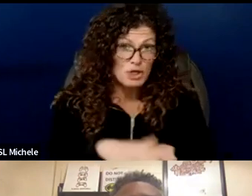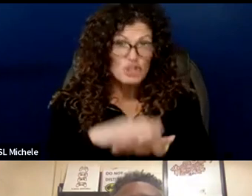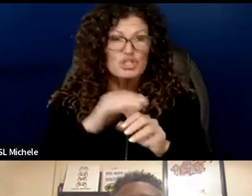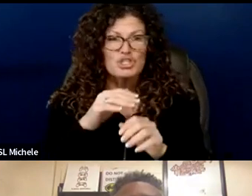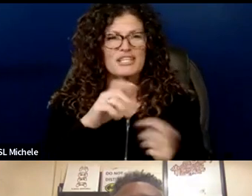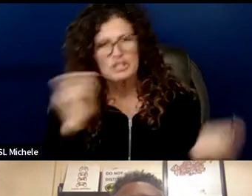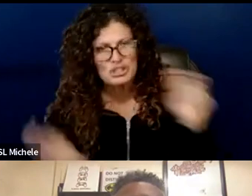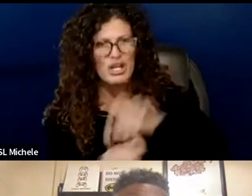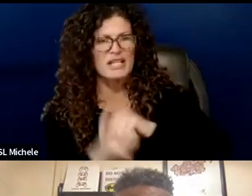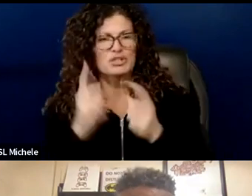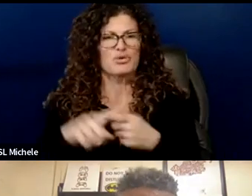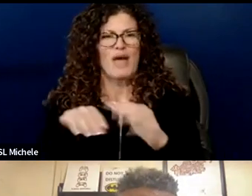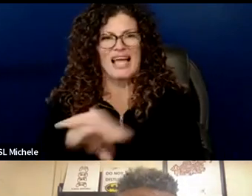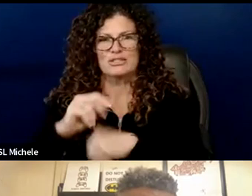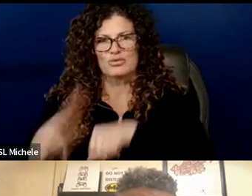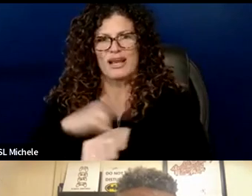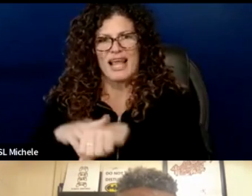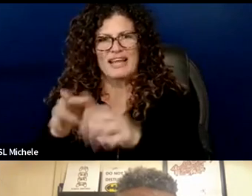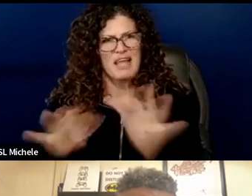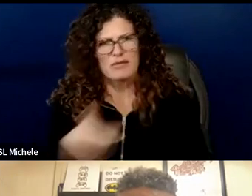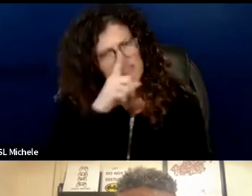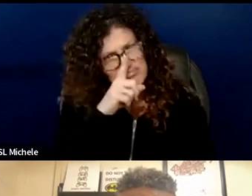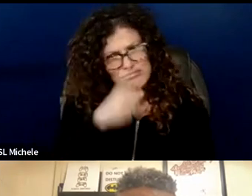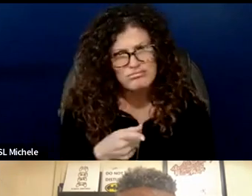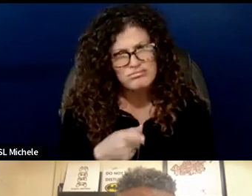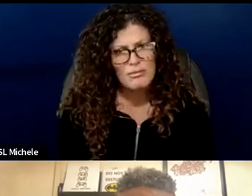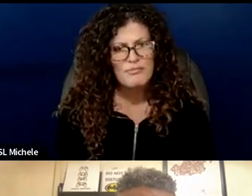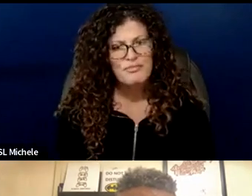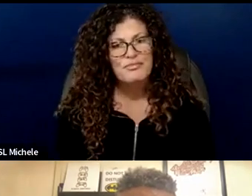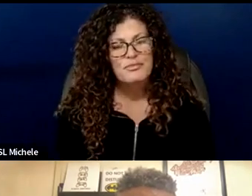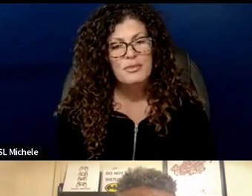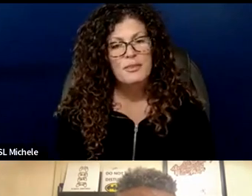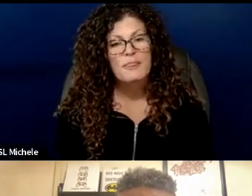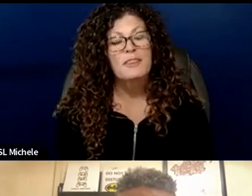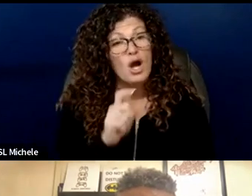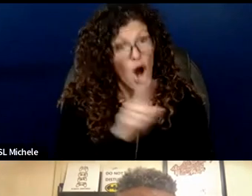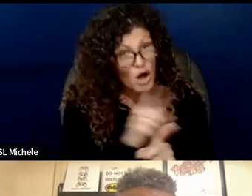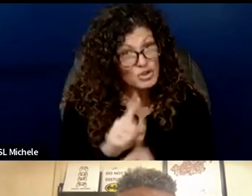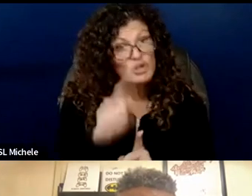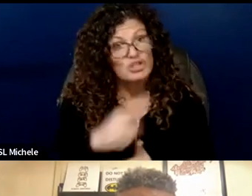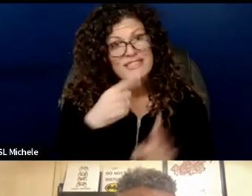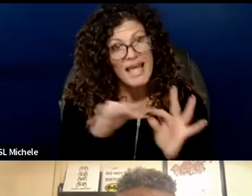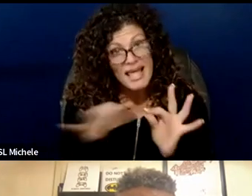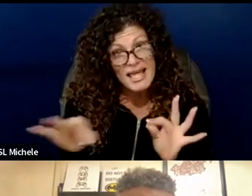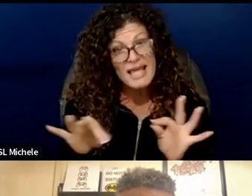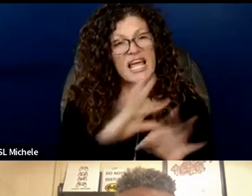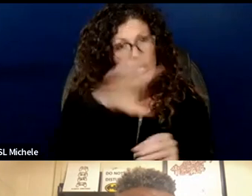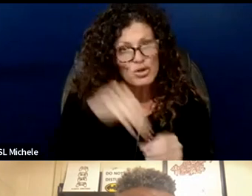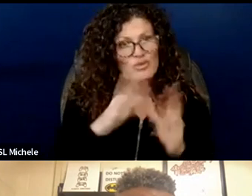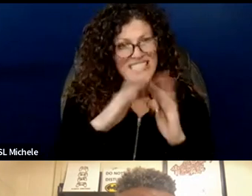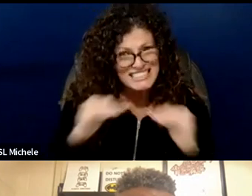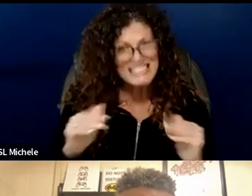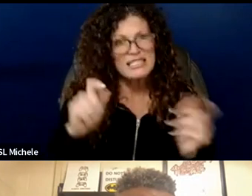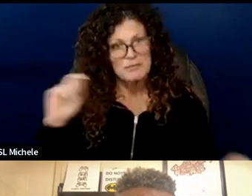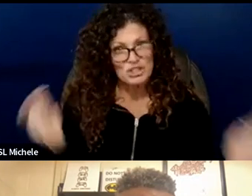two to access to native language under look at it should also say including a system-wide shift